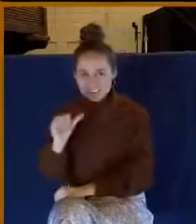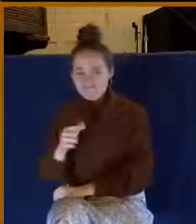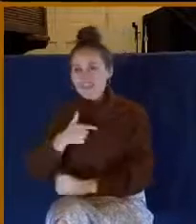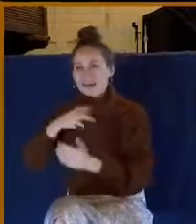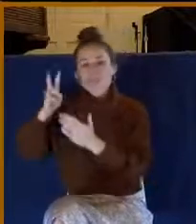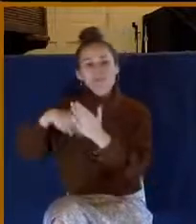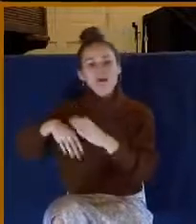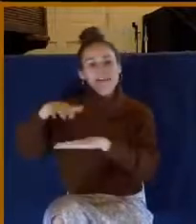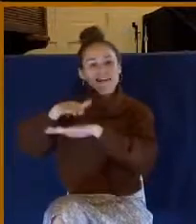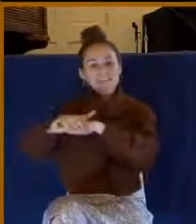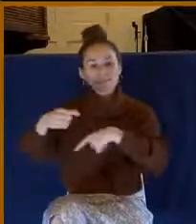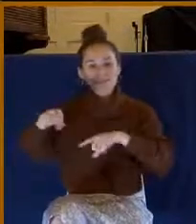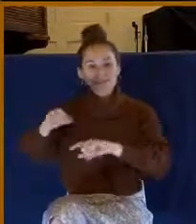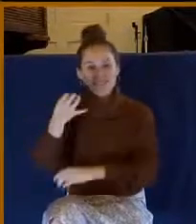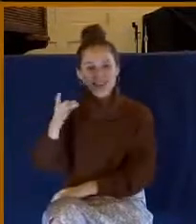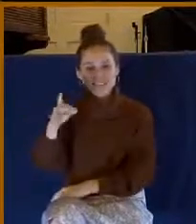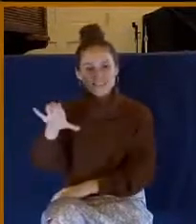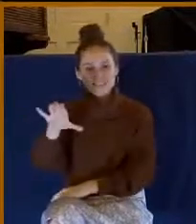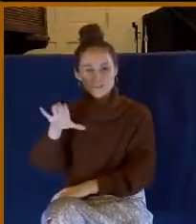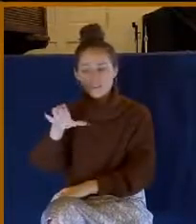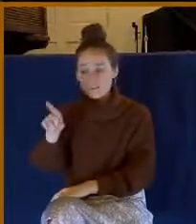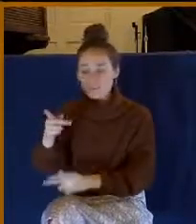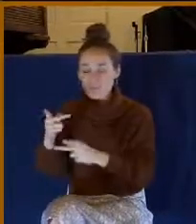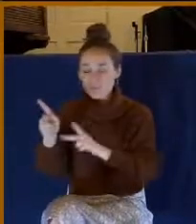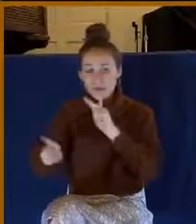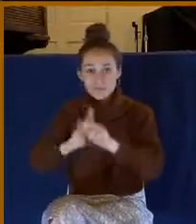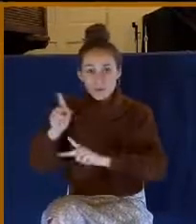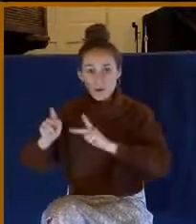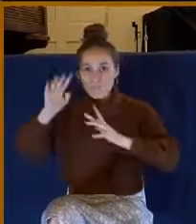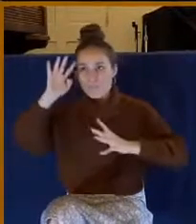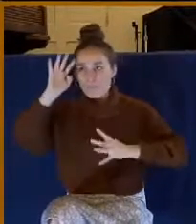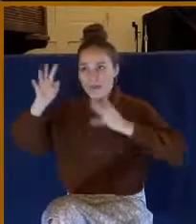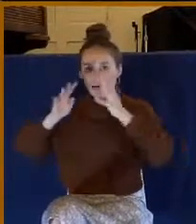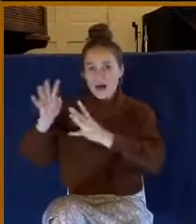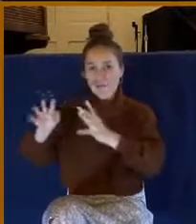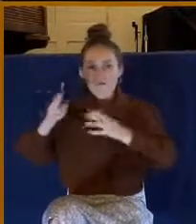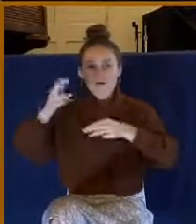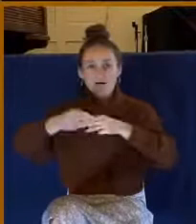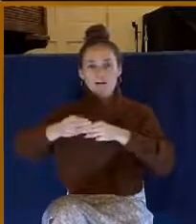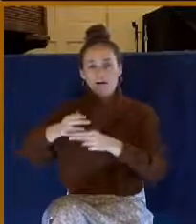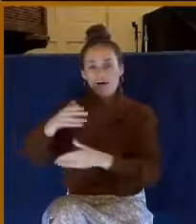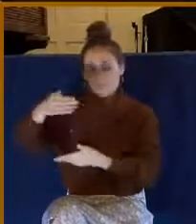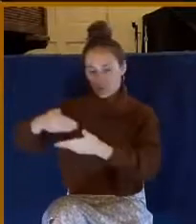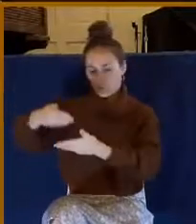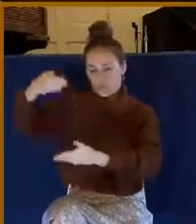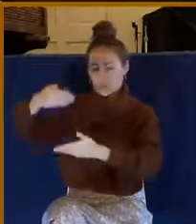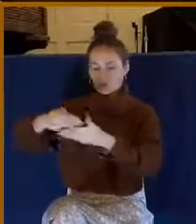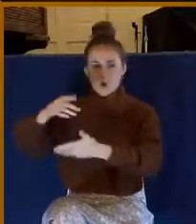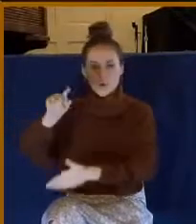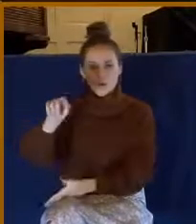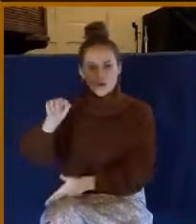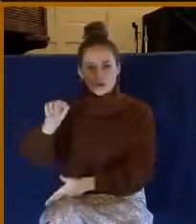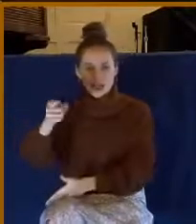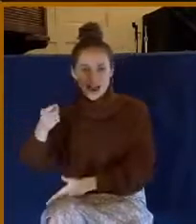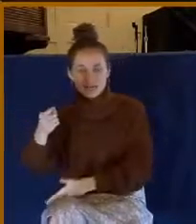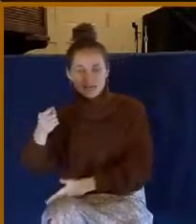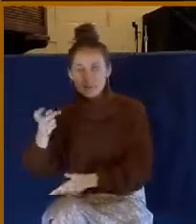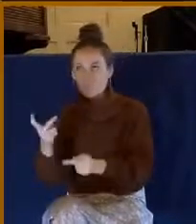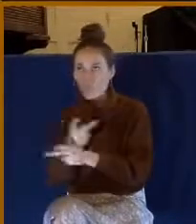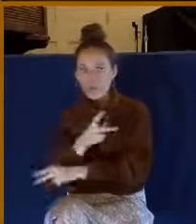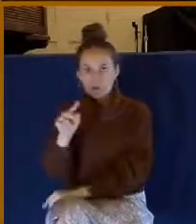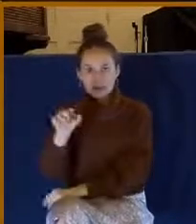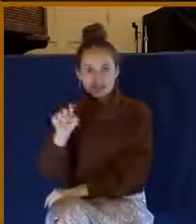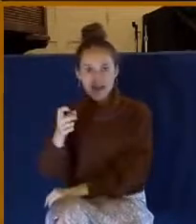18th century, they came up with a tax called the window tax. What was that? One of the most senseless taxes ever levied against man